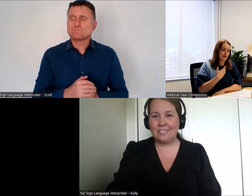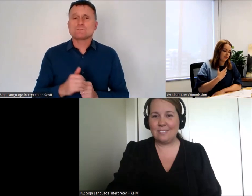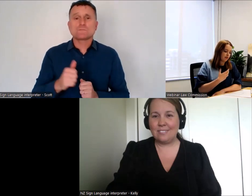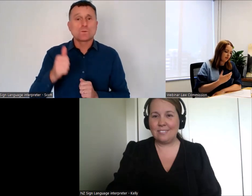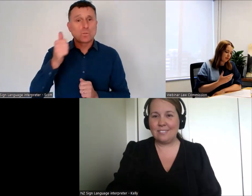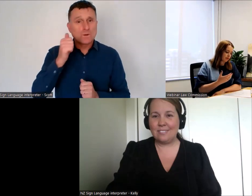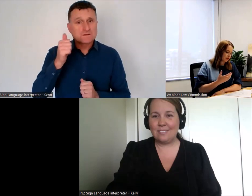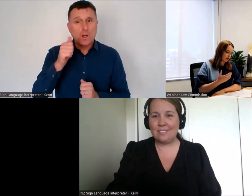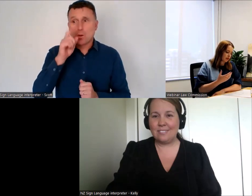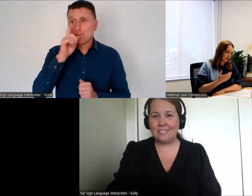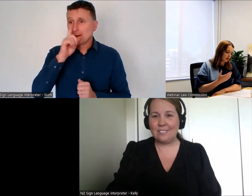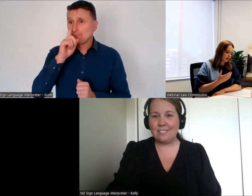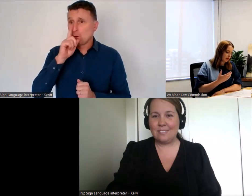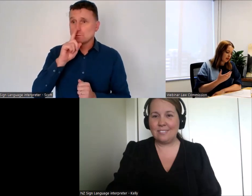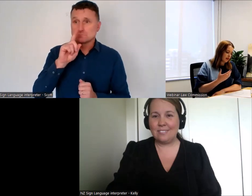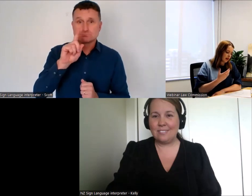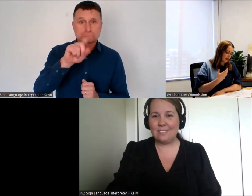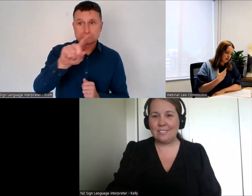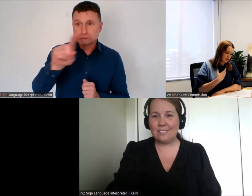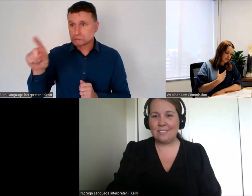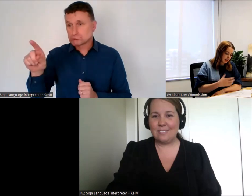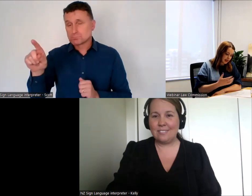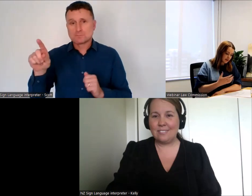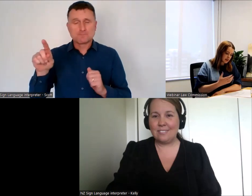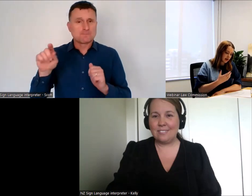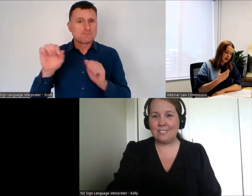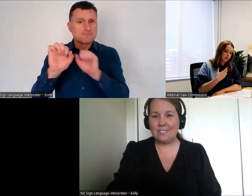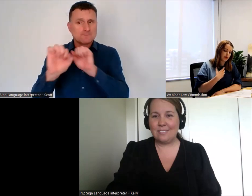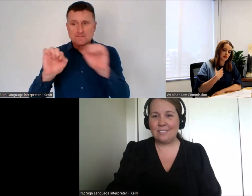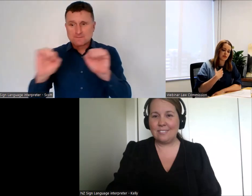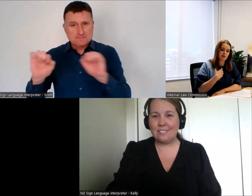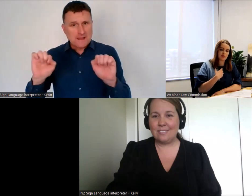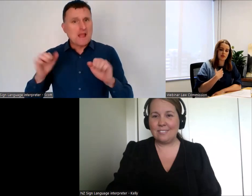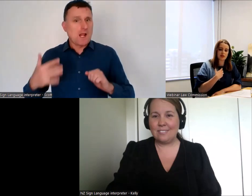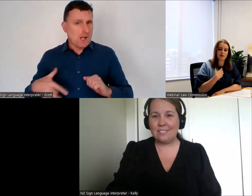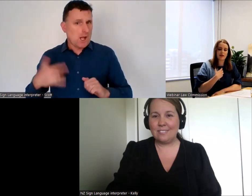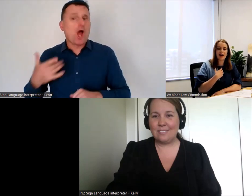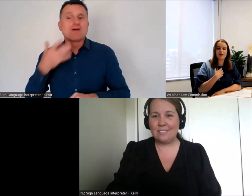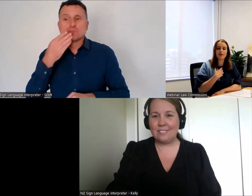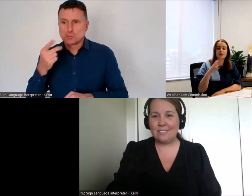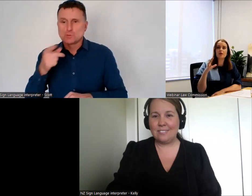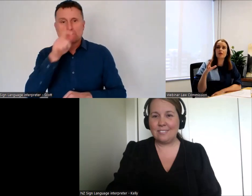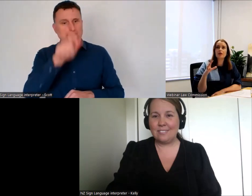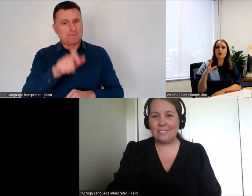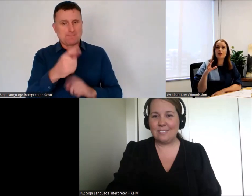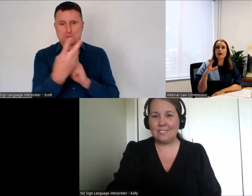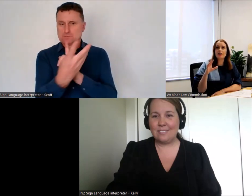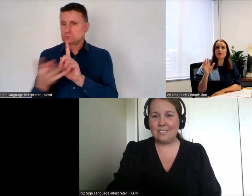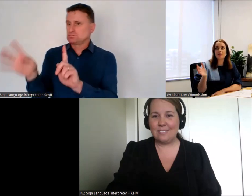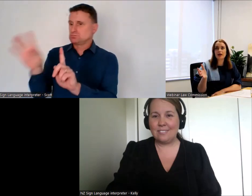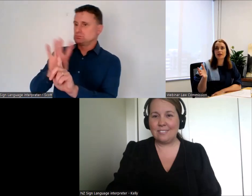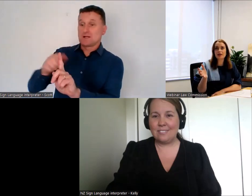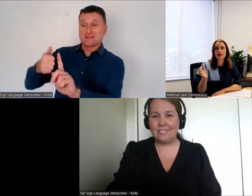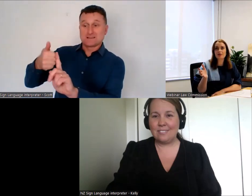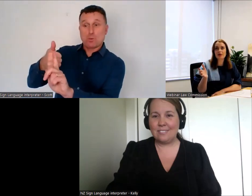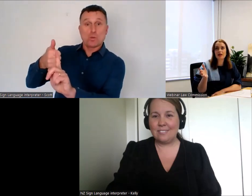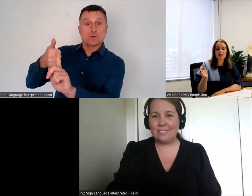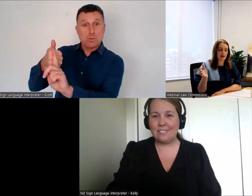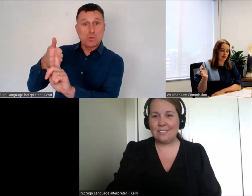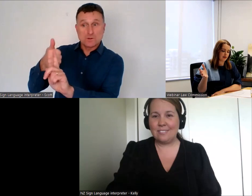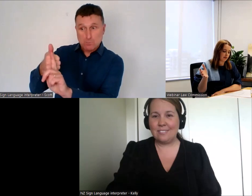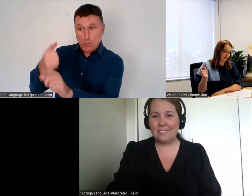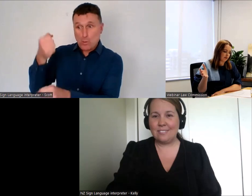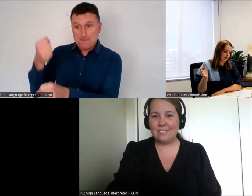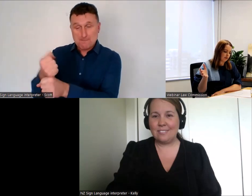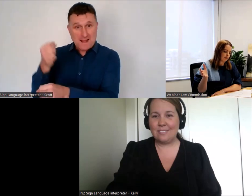own lives. But it's really important to think about how law and practice can